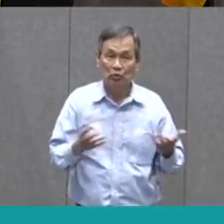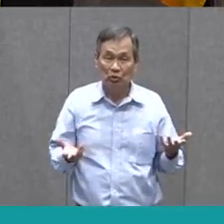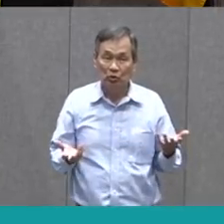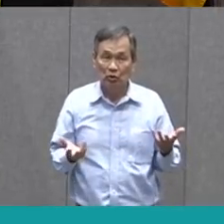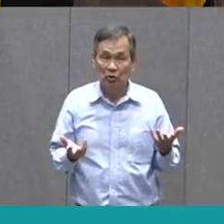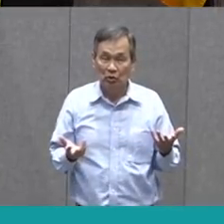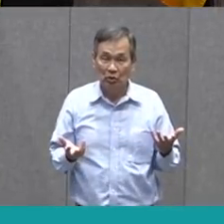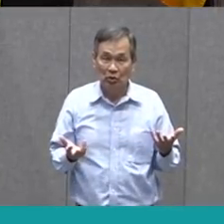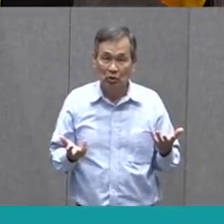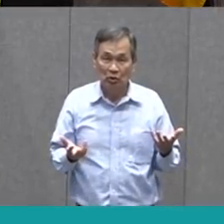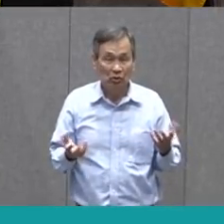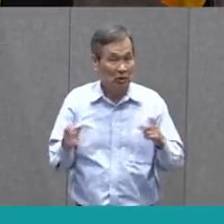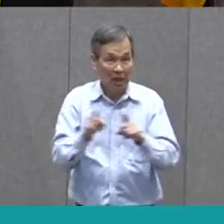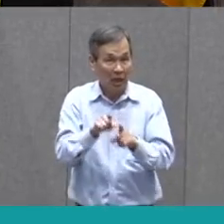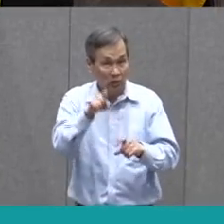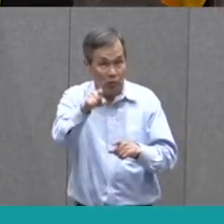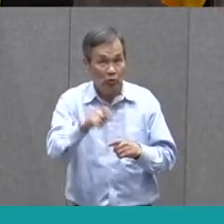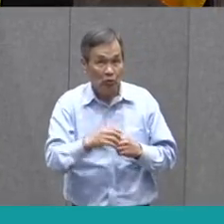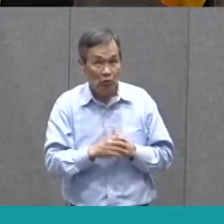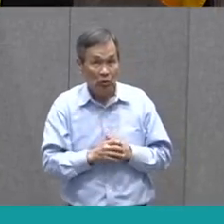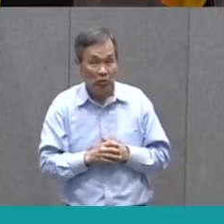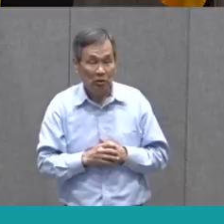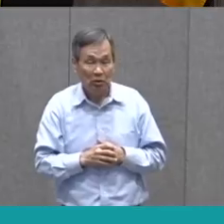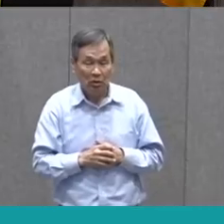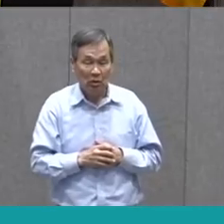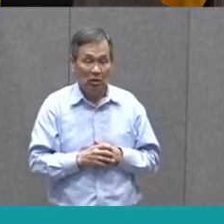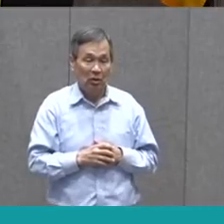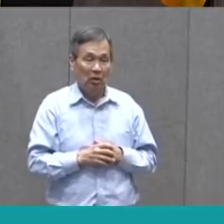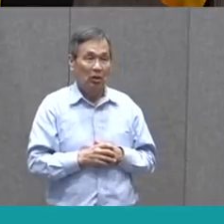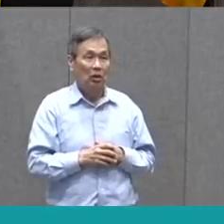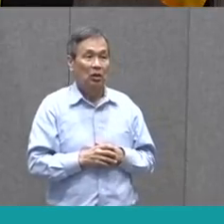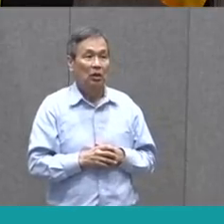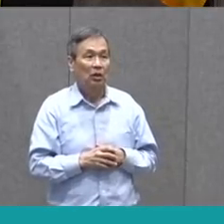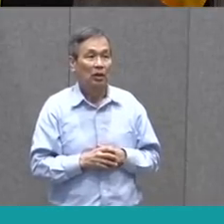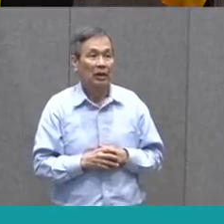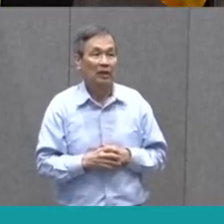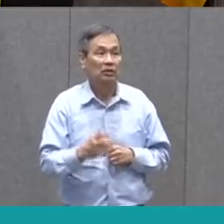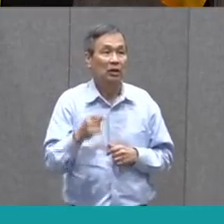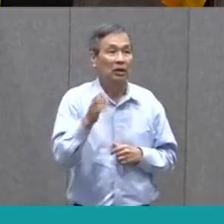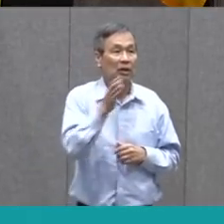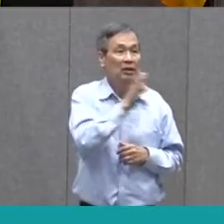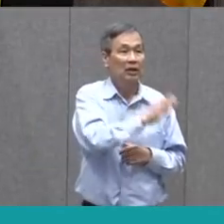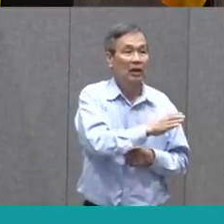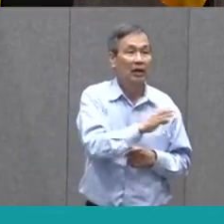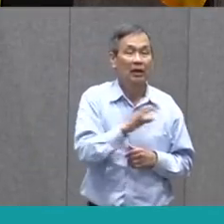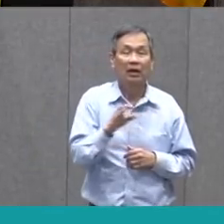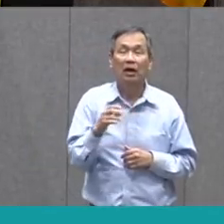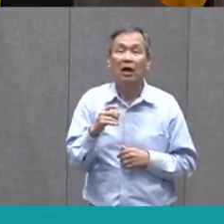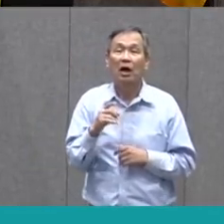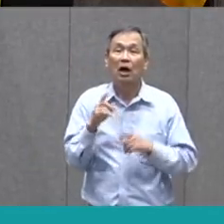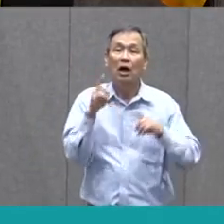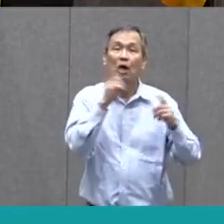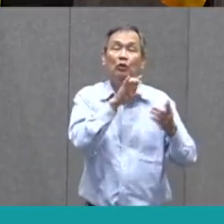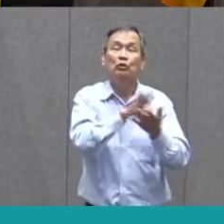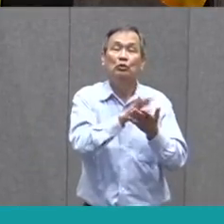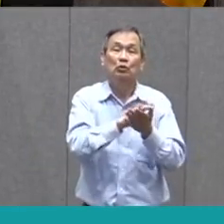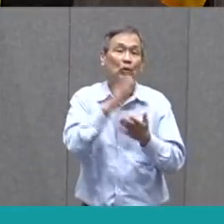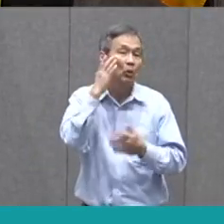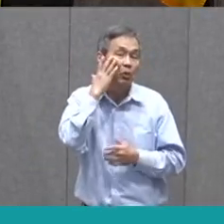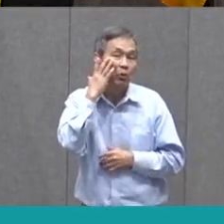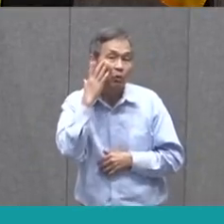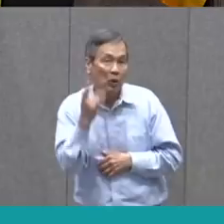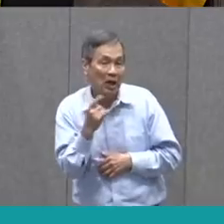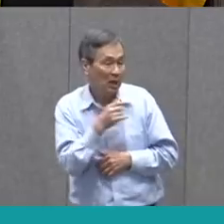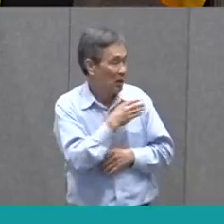a kid, too, just like you. Why? What's my fact? Well, I go to school because I have to